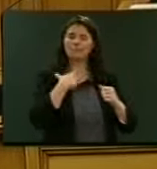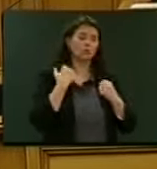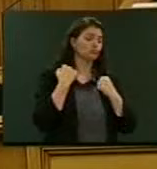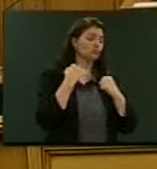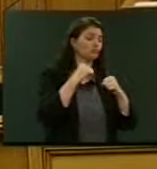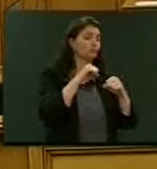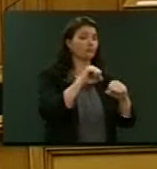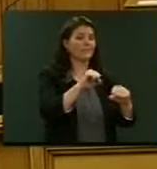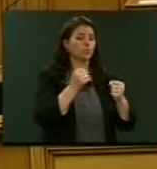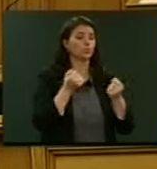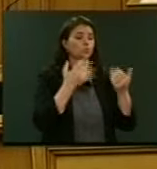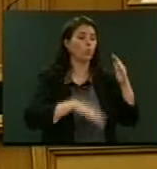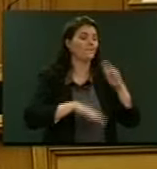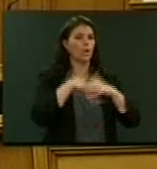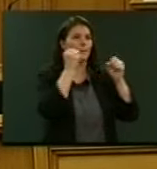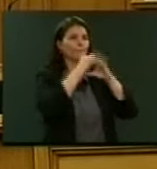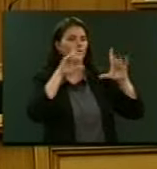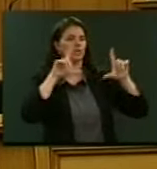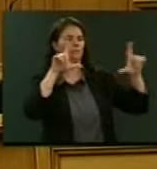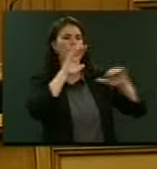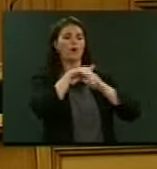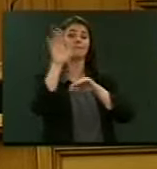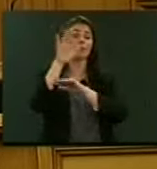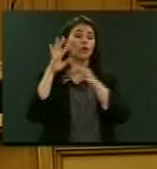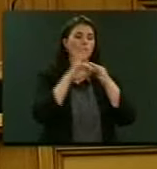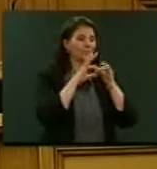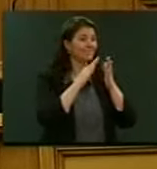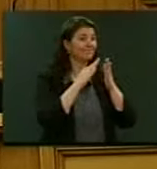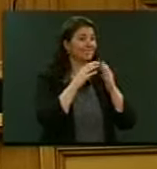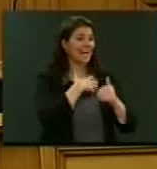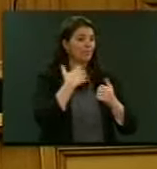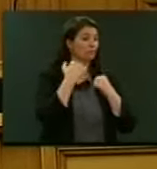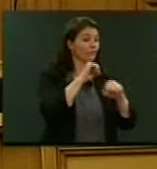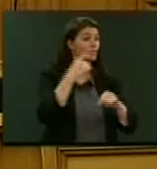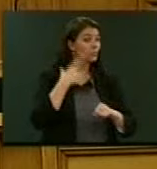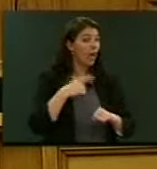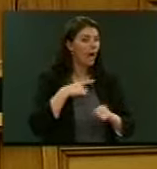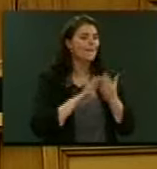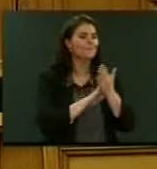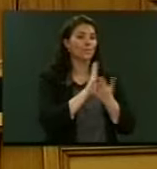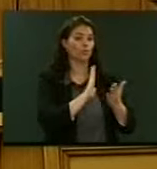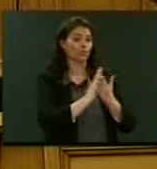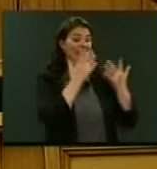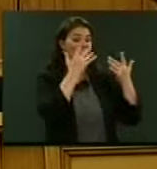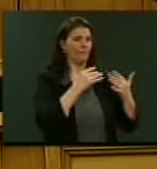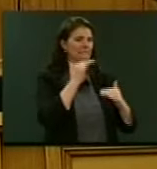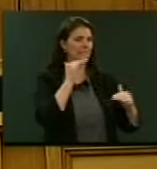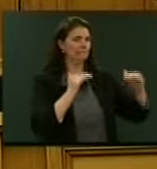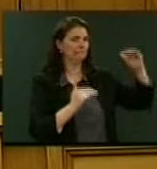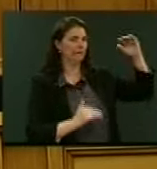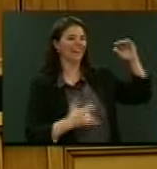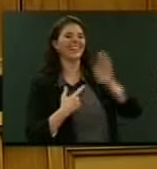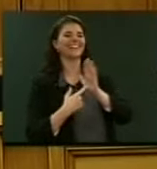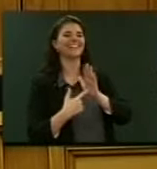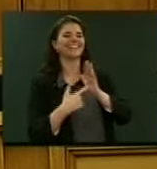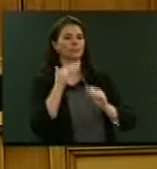have the full picture revealed to the public on the true extent of foreign ownership because it knows that the real figure is much higher than the figure they have